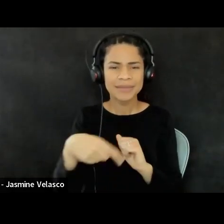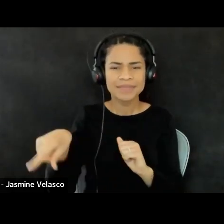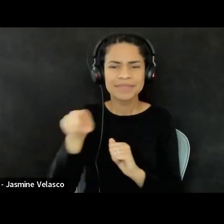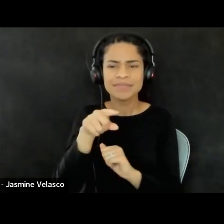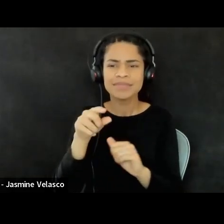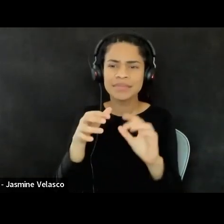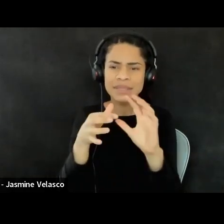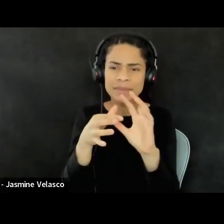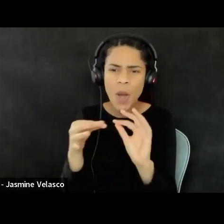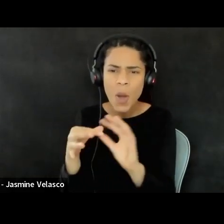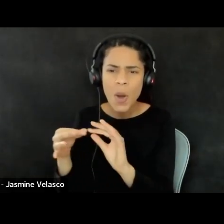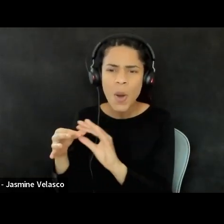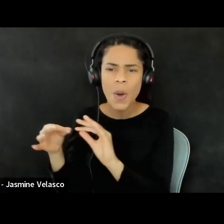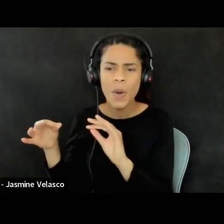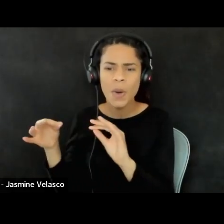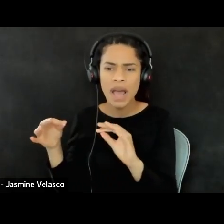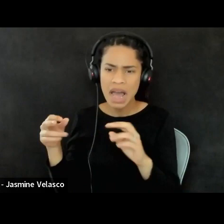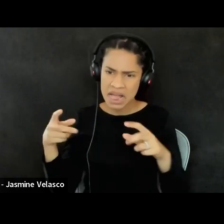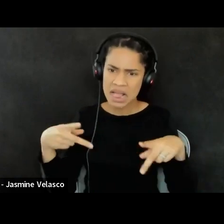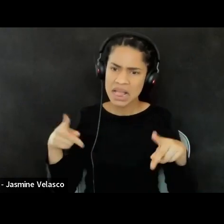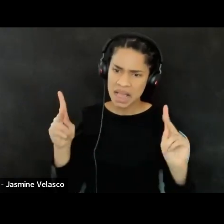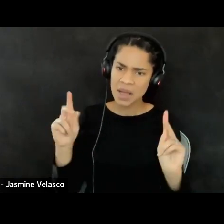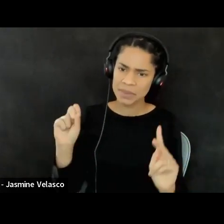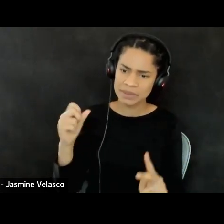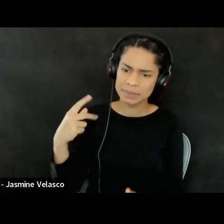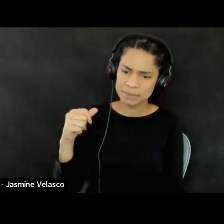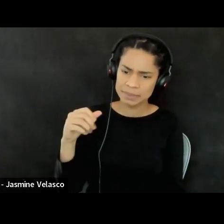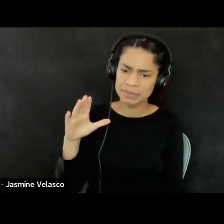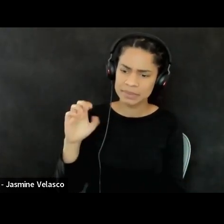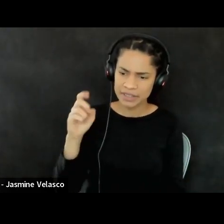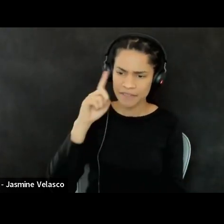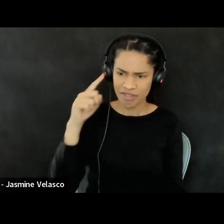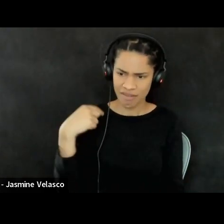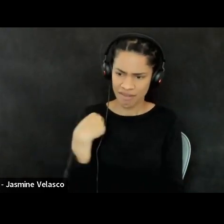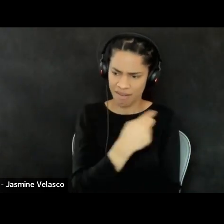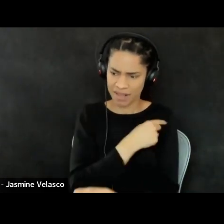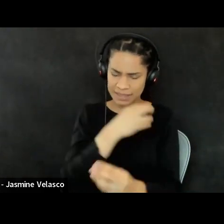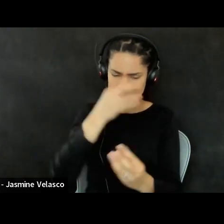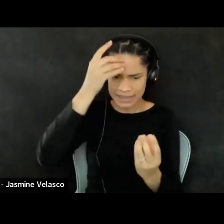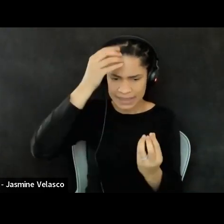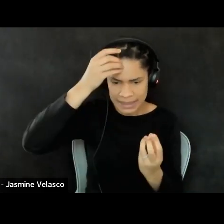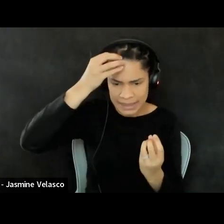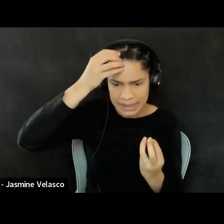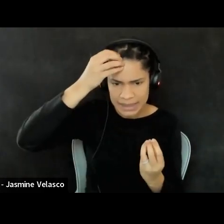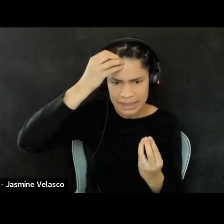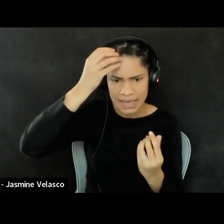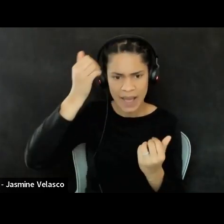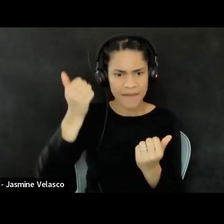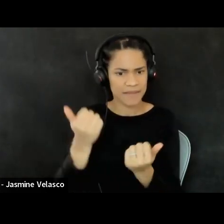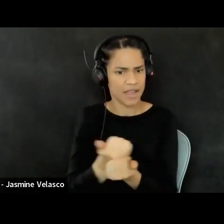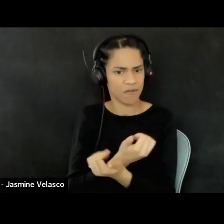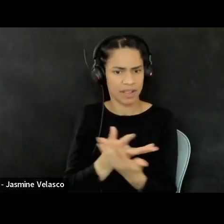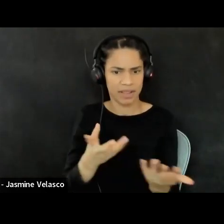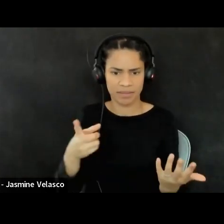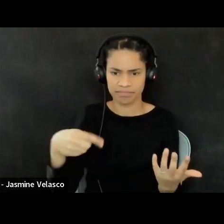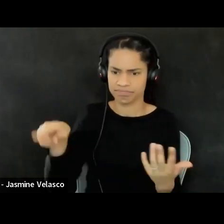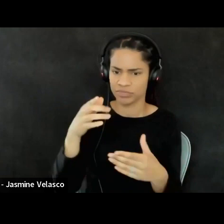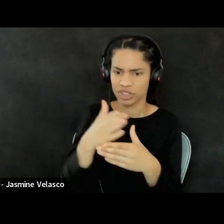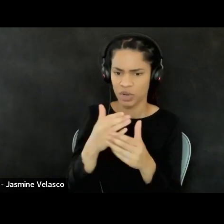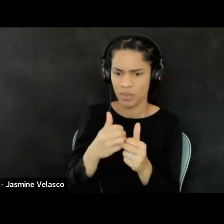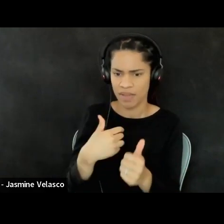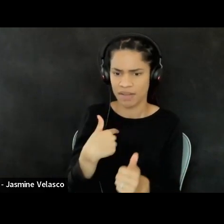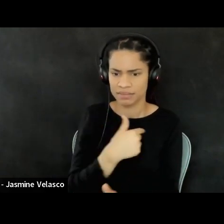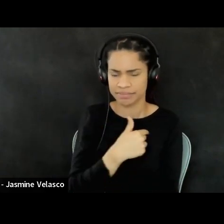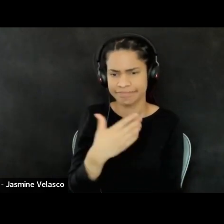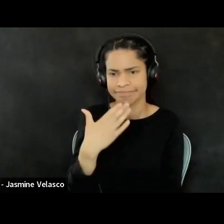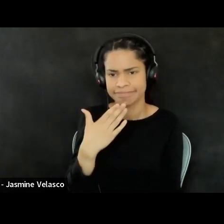and left kind of space for us to really consider the complexity and the depth of what you've been sharing with us. Thank you for